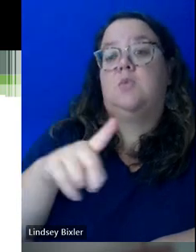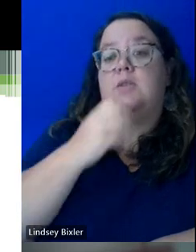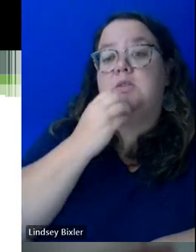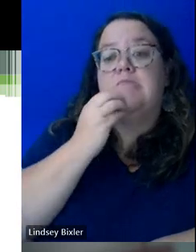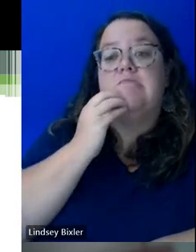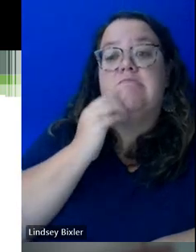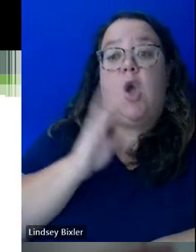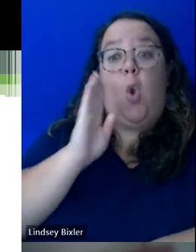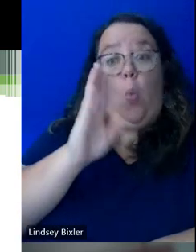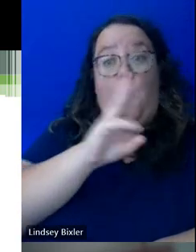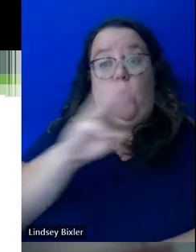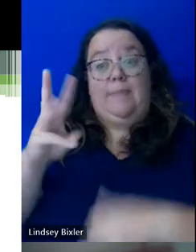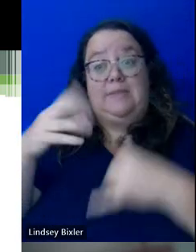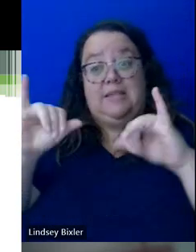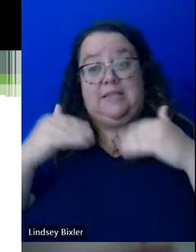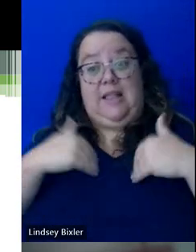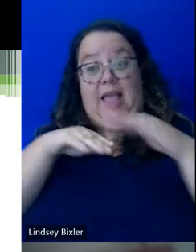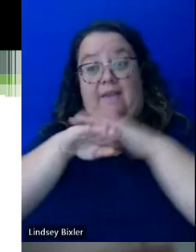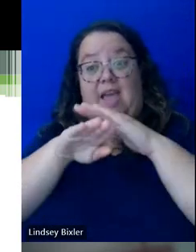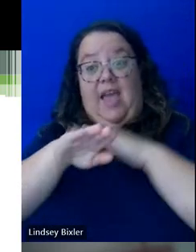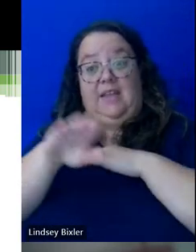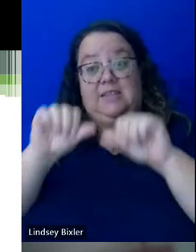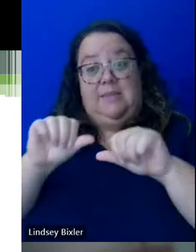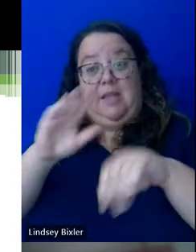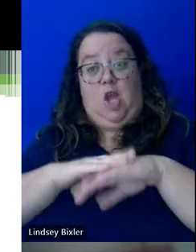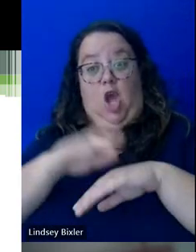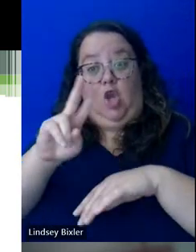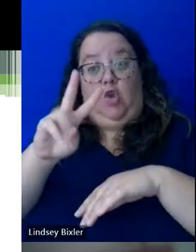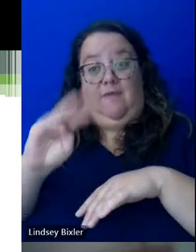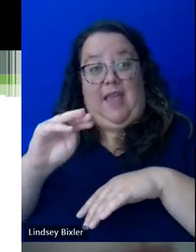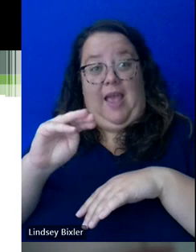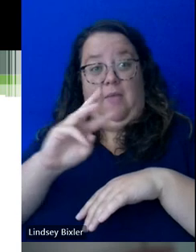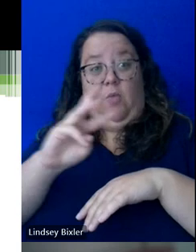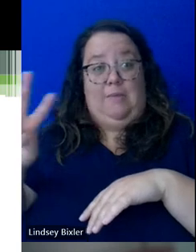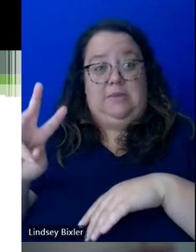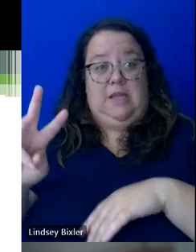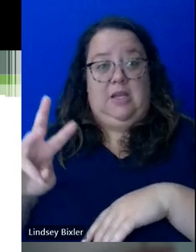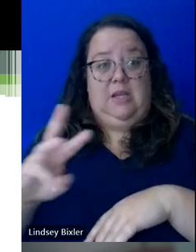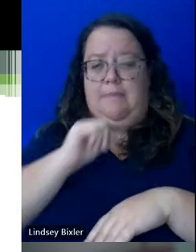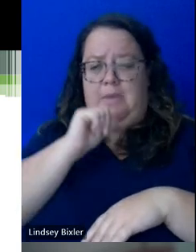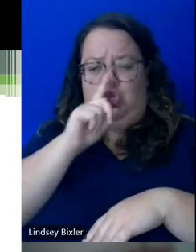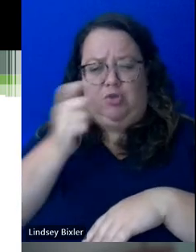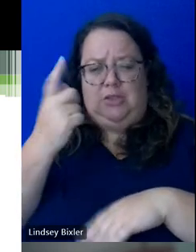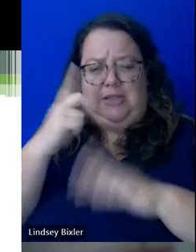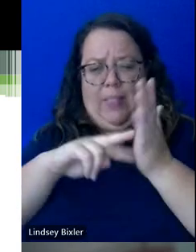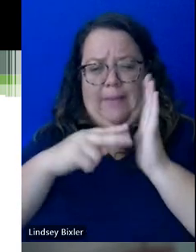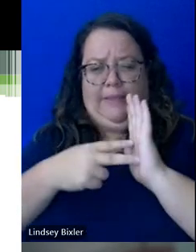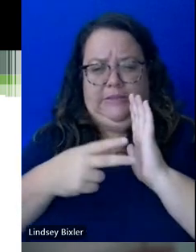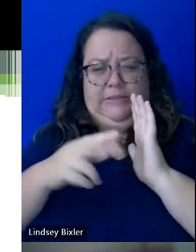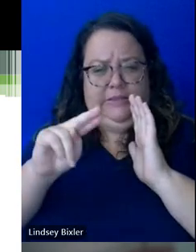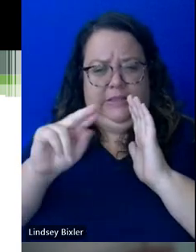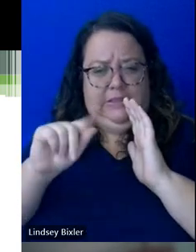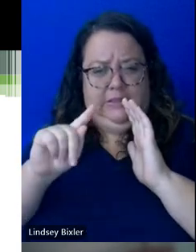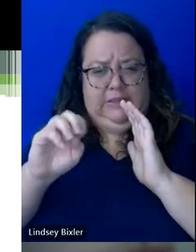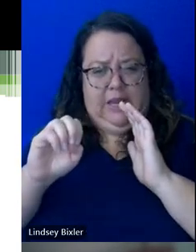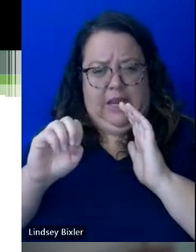website still have the accessibility on the UVM website? I'm not sure I understand what that means. Nate, do